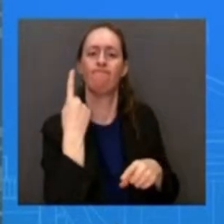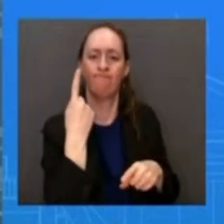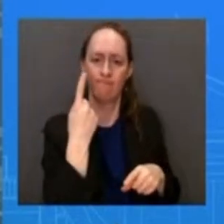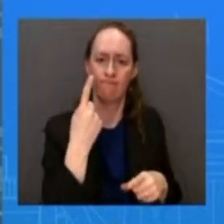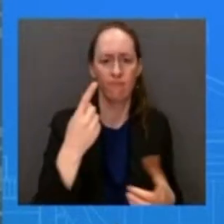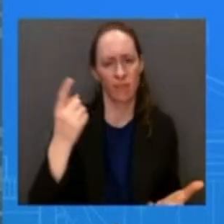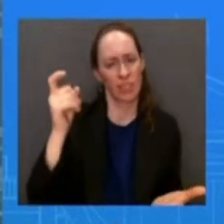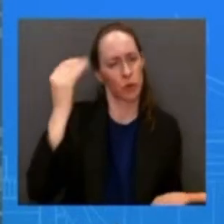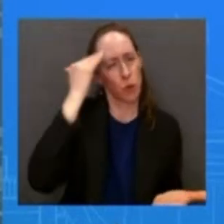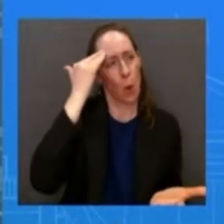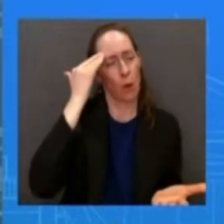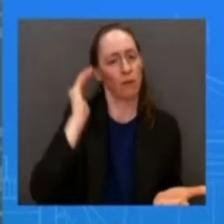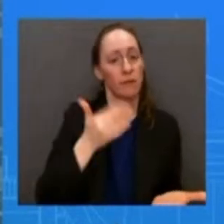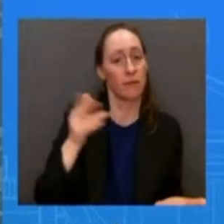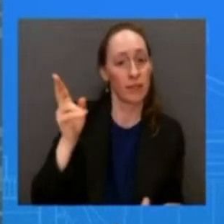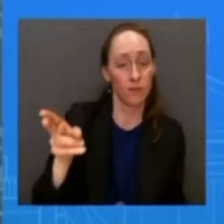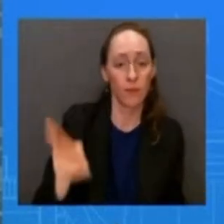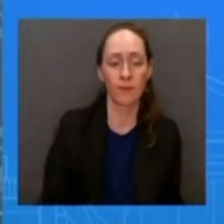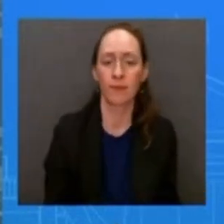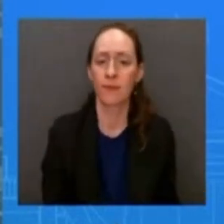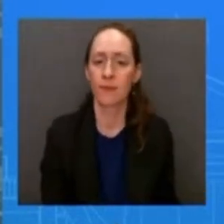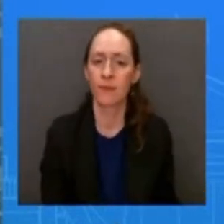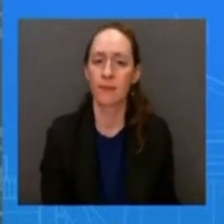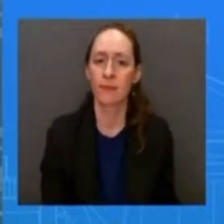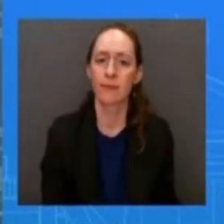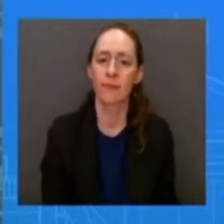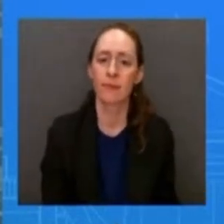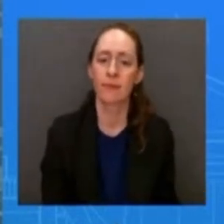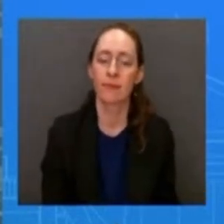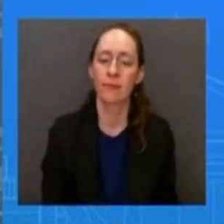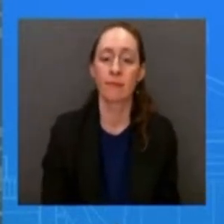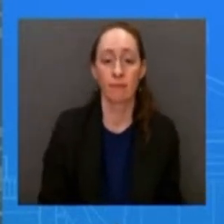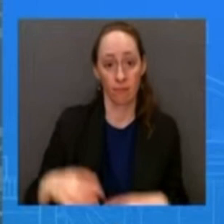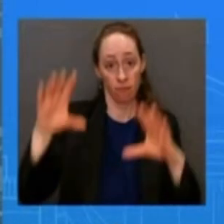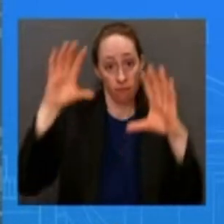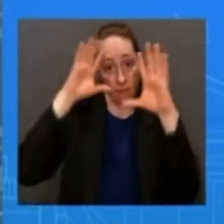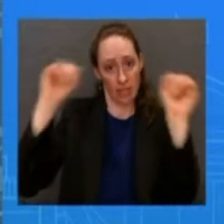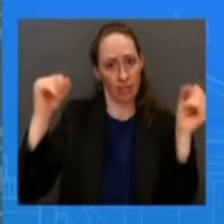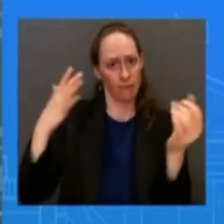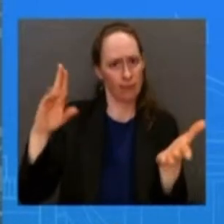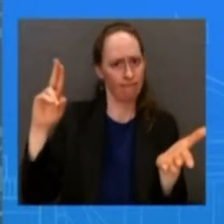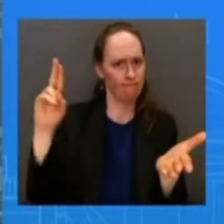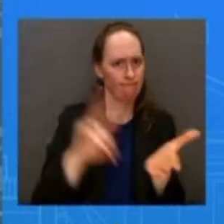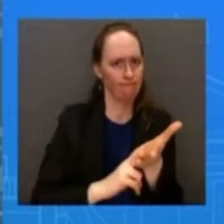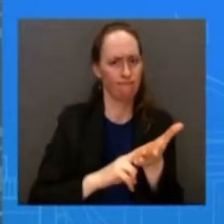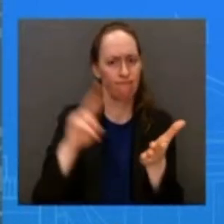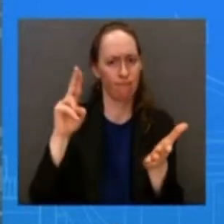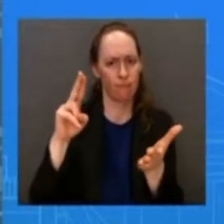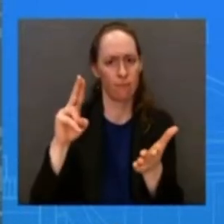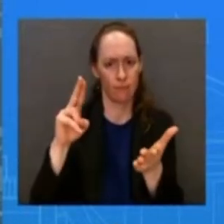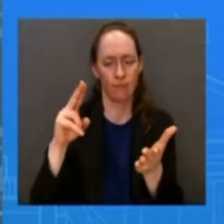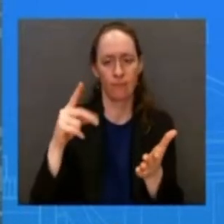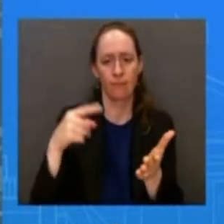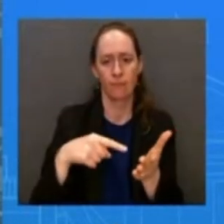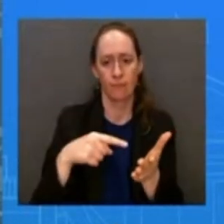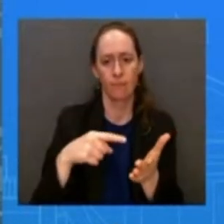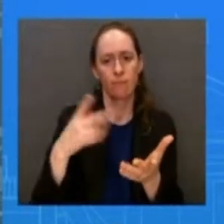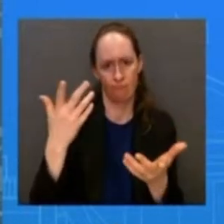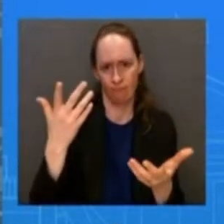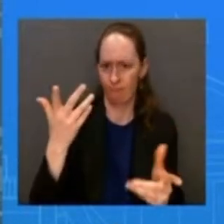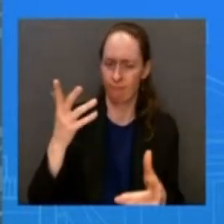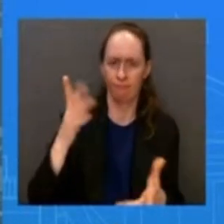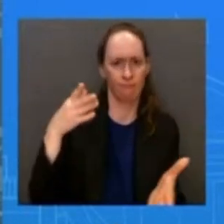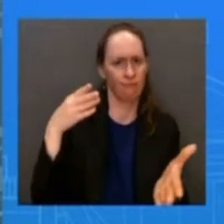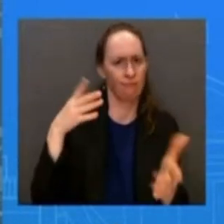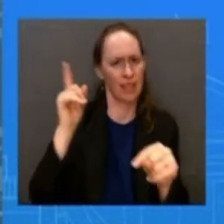uh the lynching bill into law i think also shows the commitment that this president has when he walked into this administration